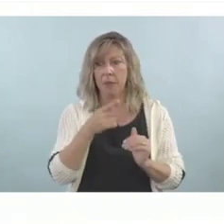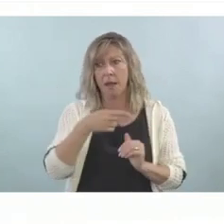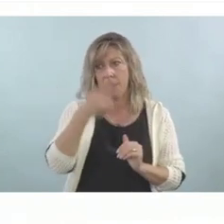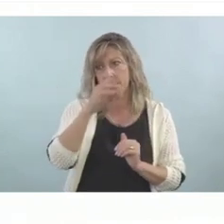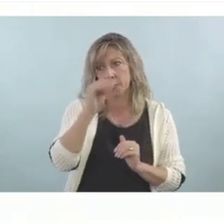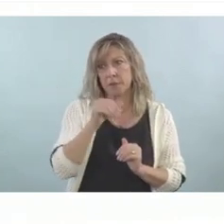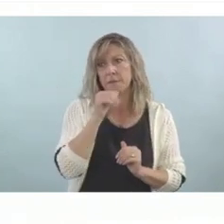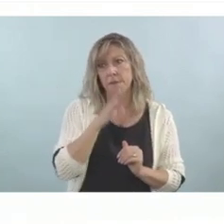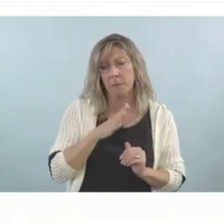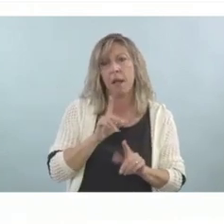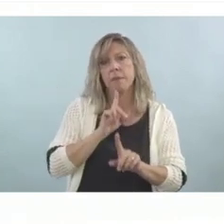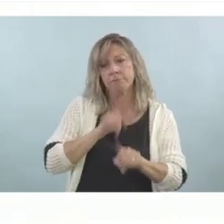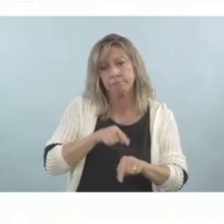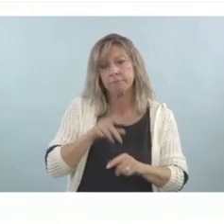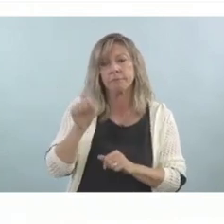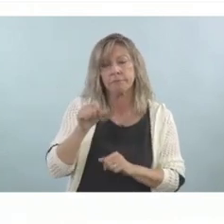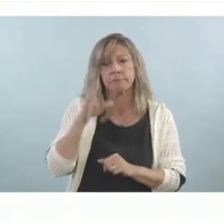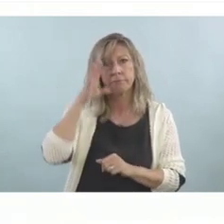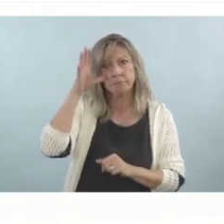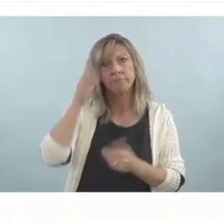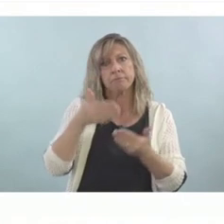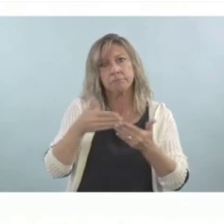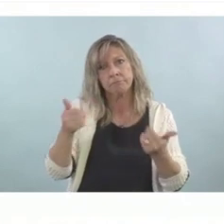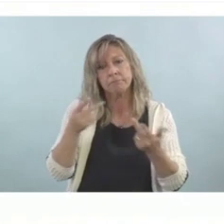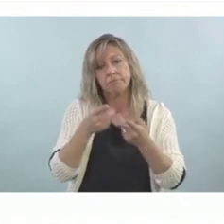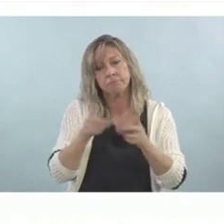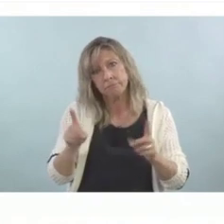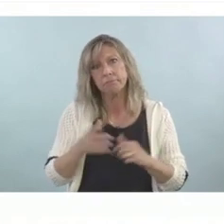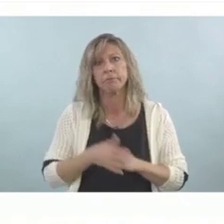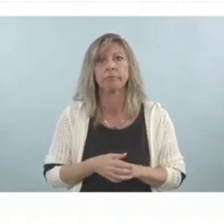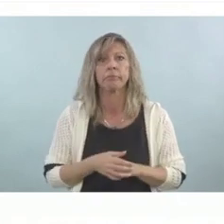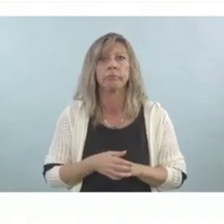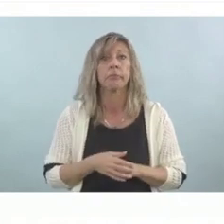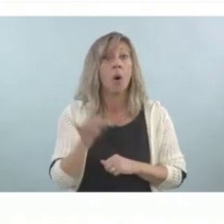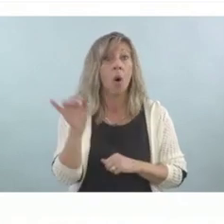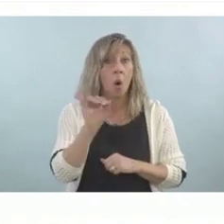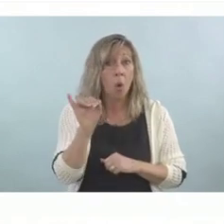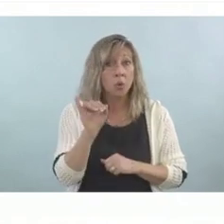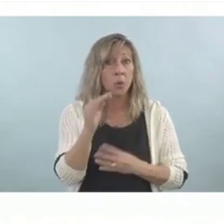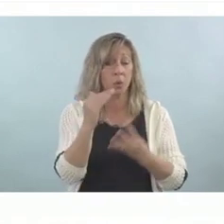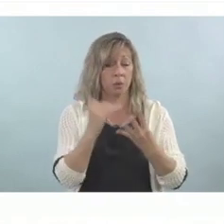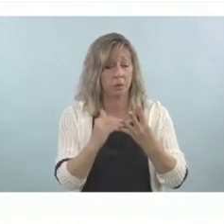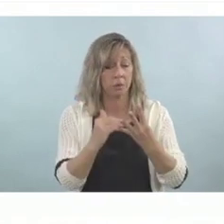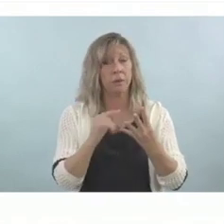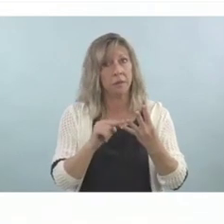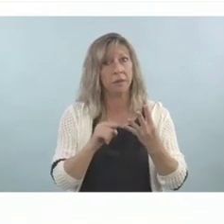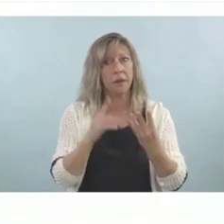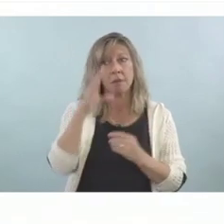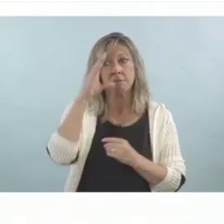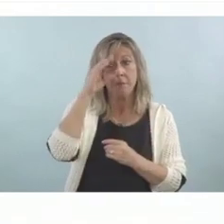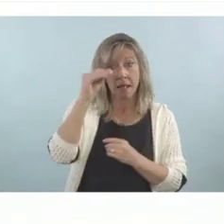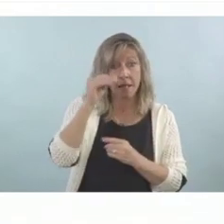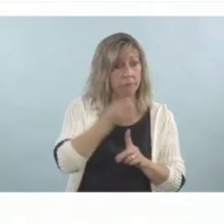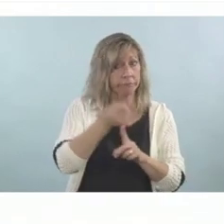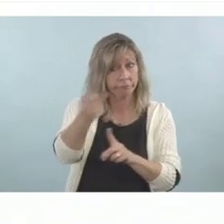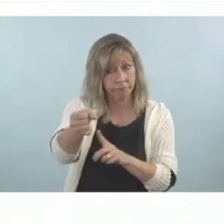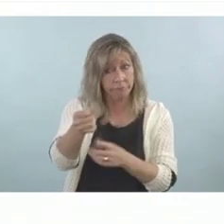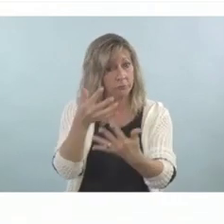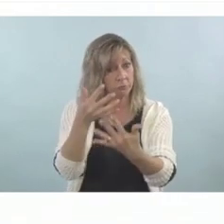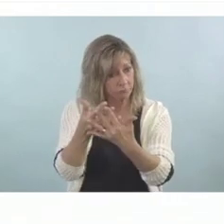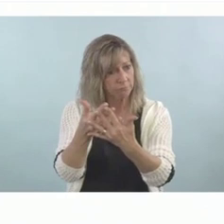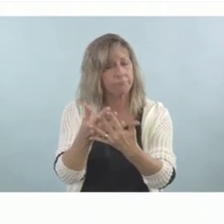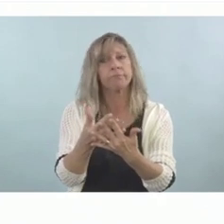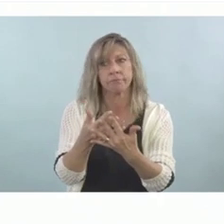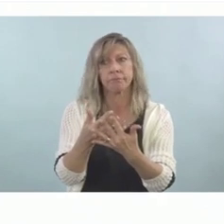This is also common too, that males have longer incarceration than their female peers. So we, we know that,